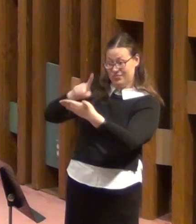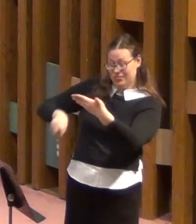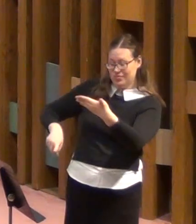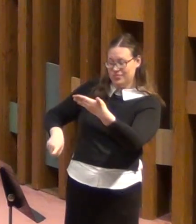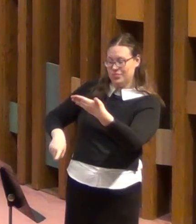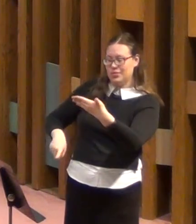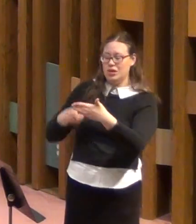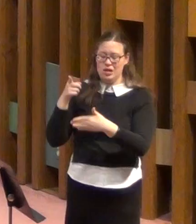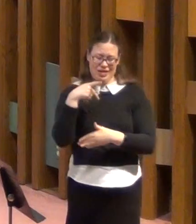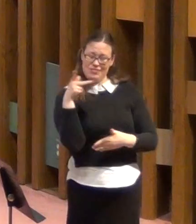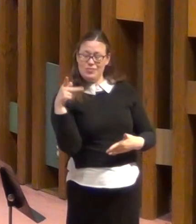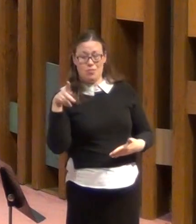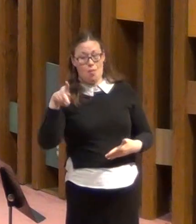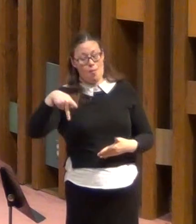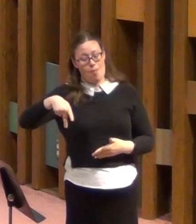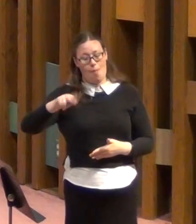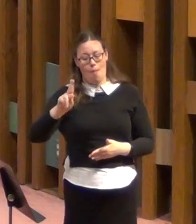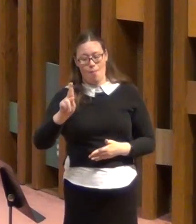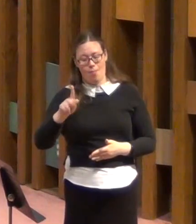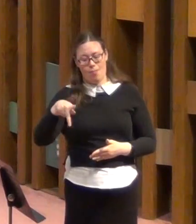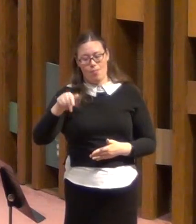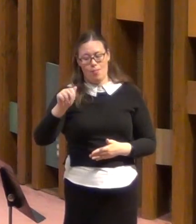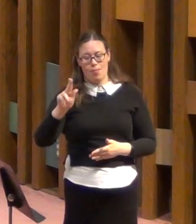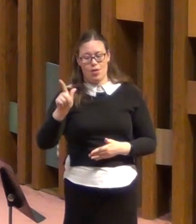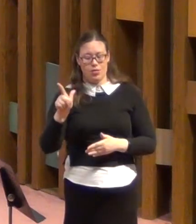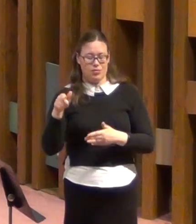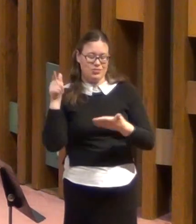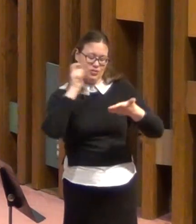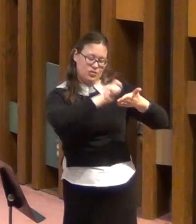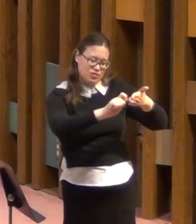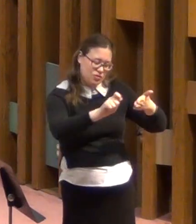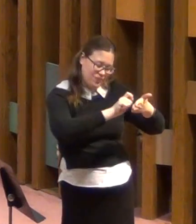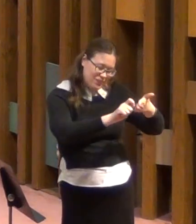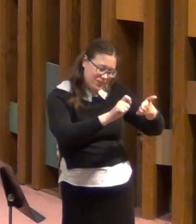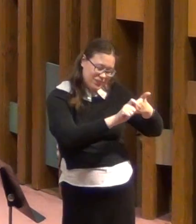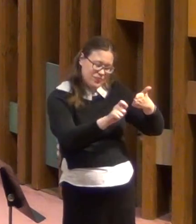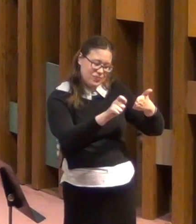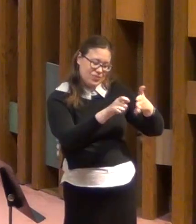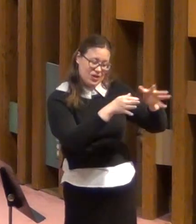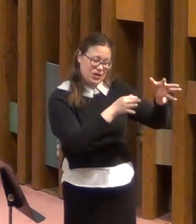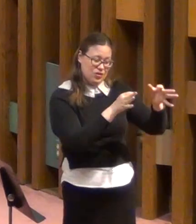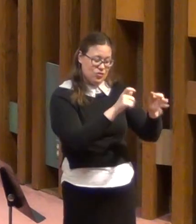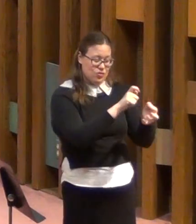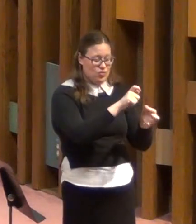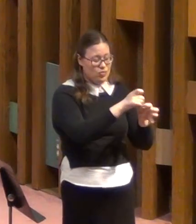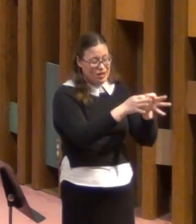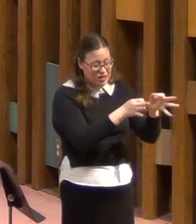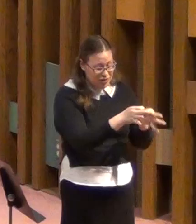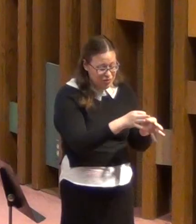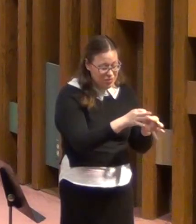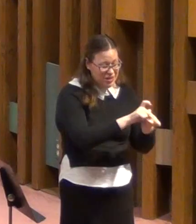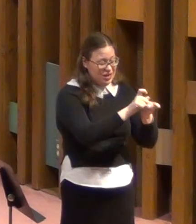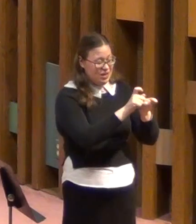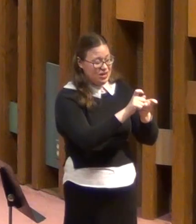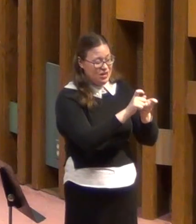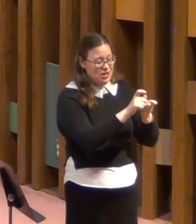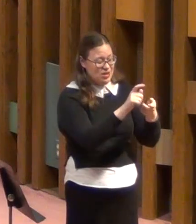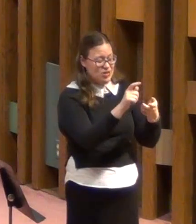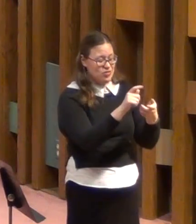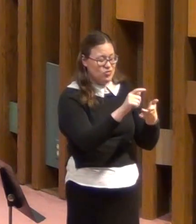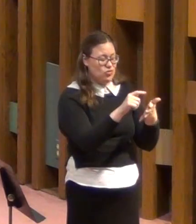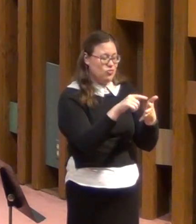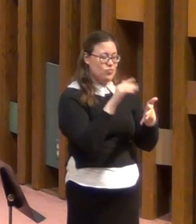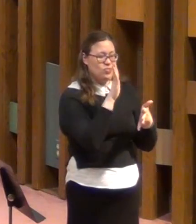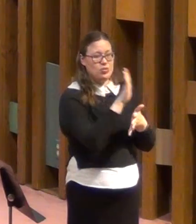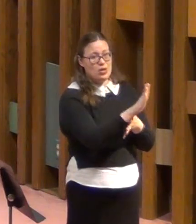And so Paul wrote to them to correct these false teachers. In our section